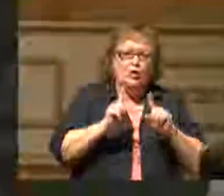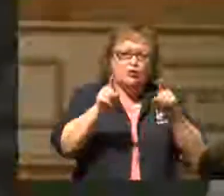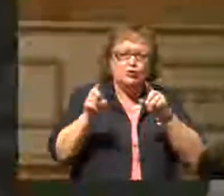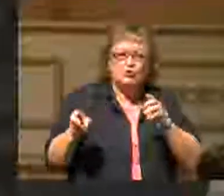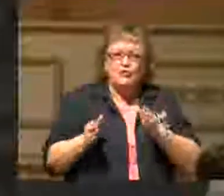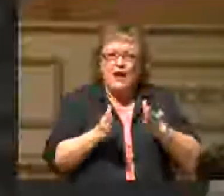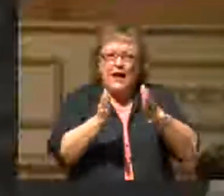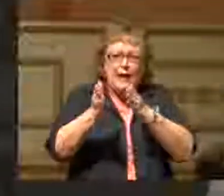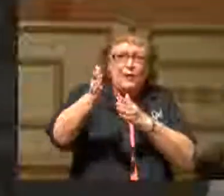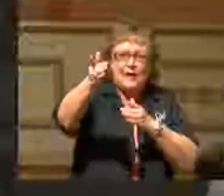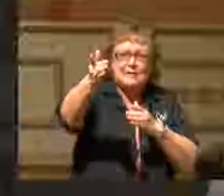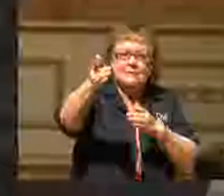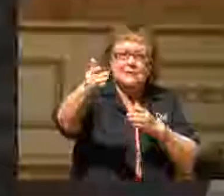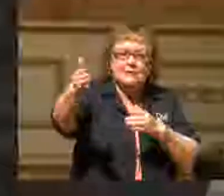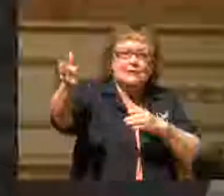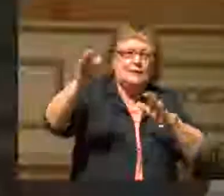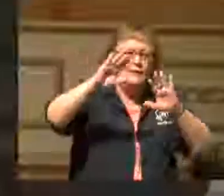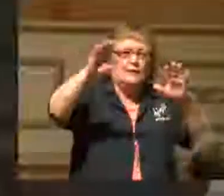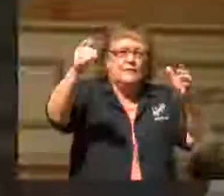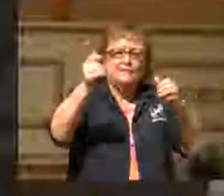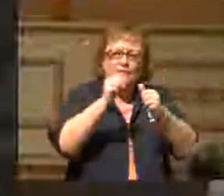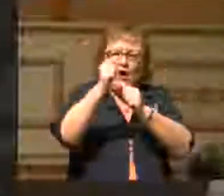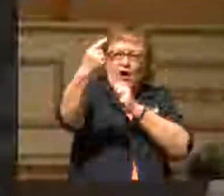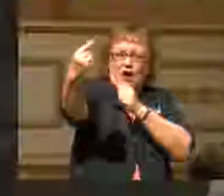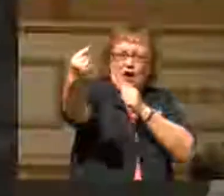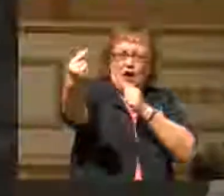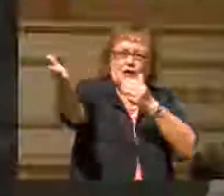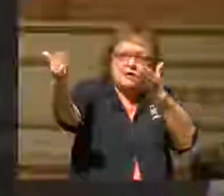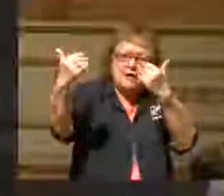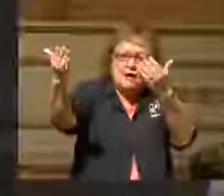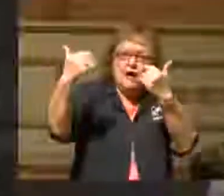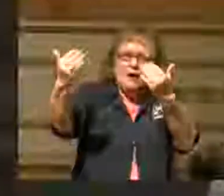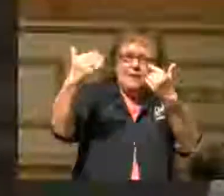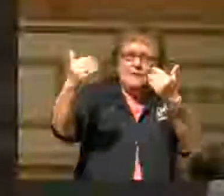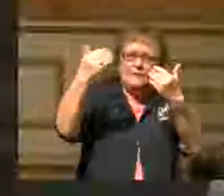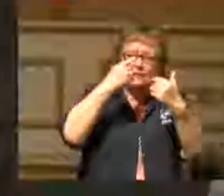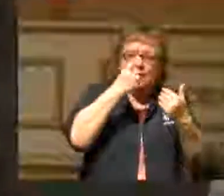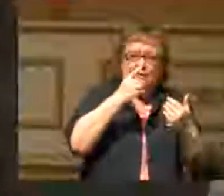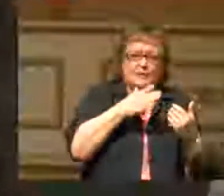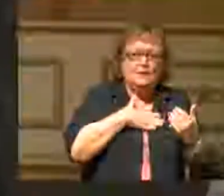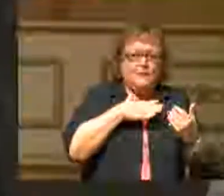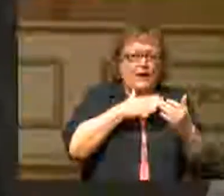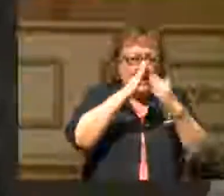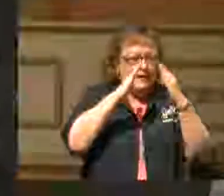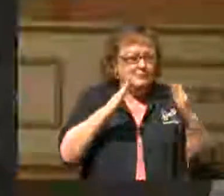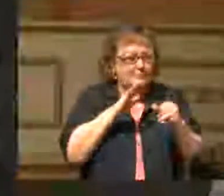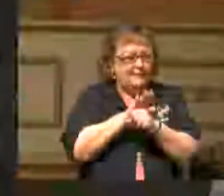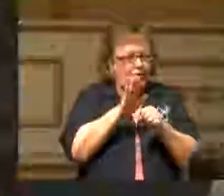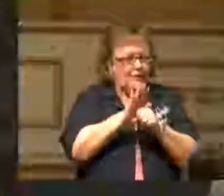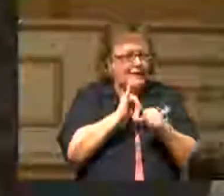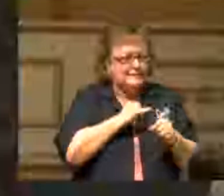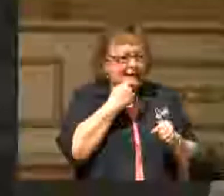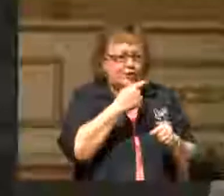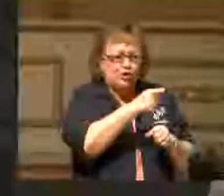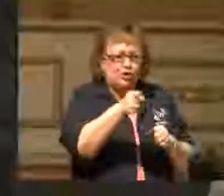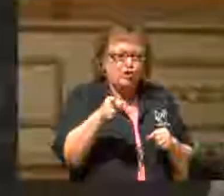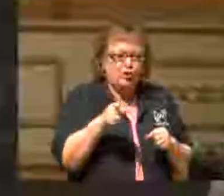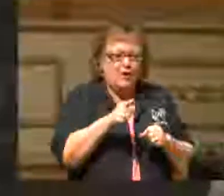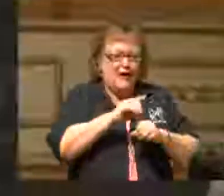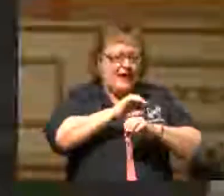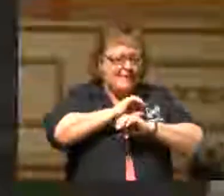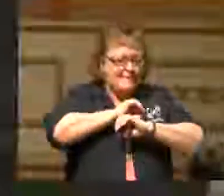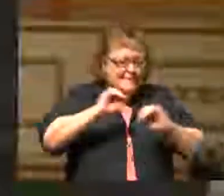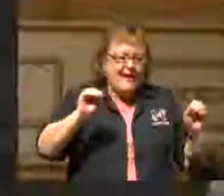and compel them to come in, that my house may be filled. For I say unto you, that none